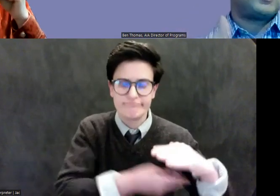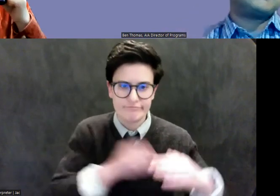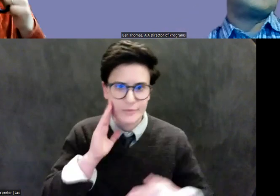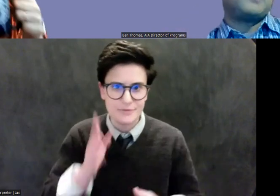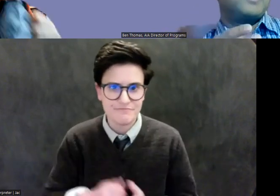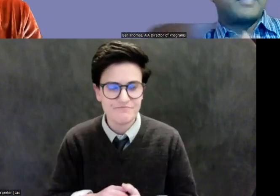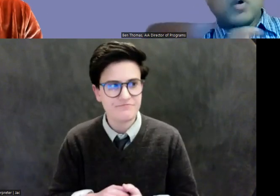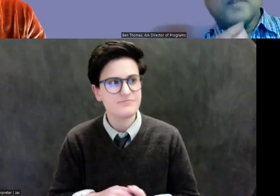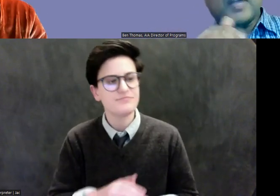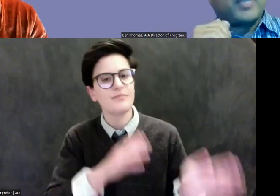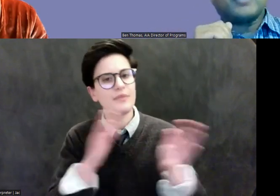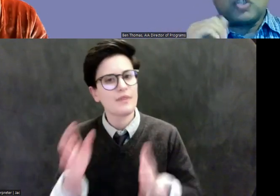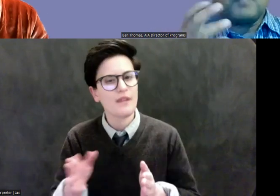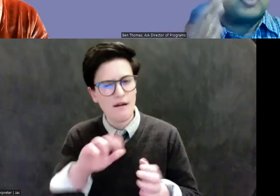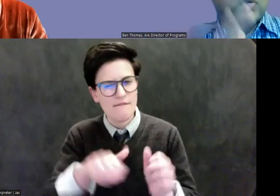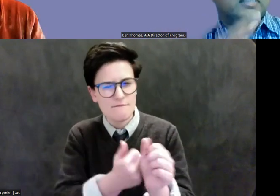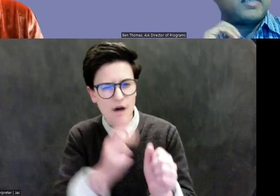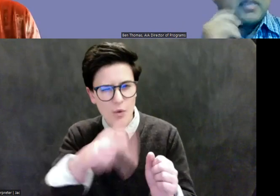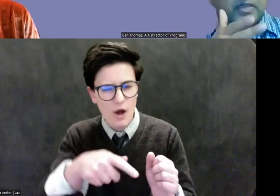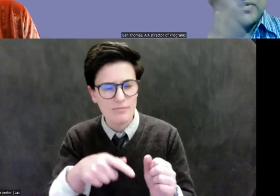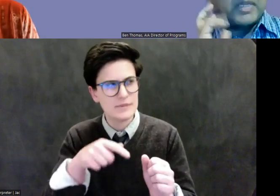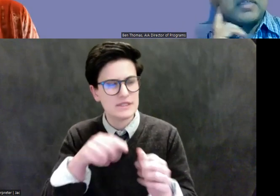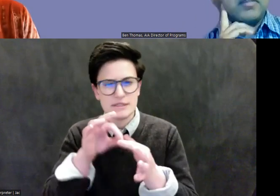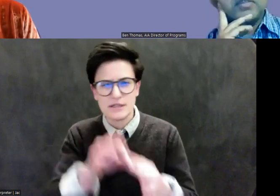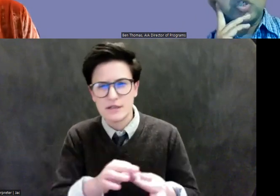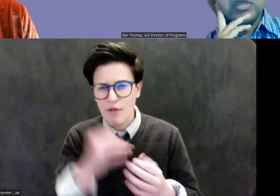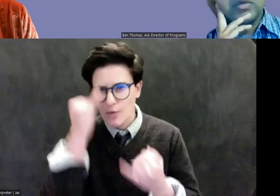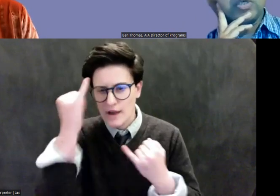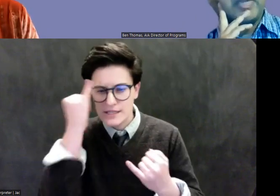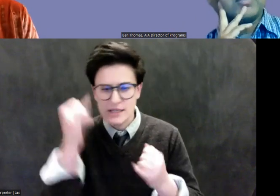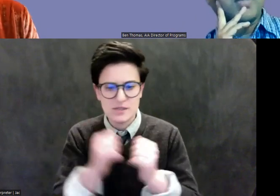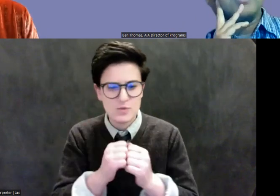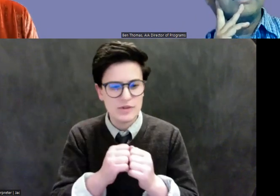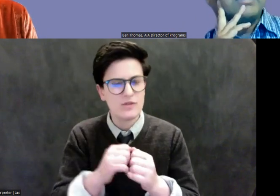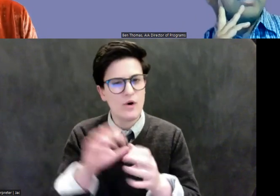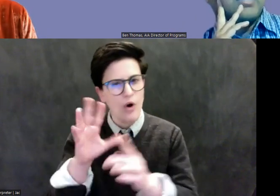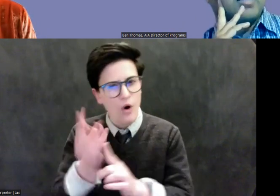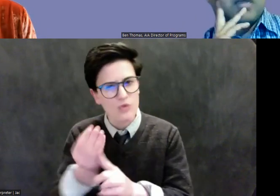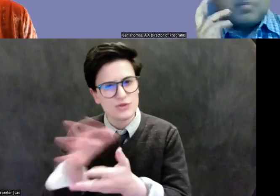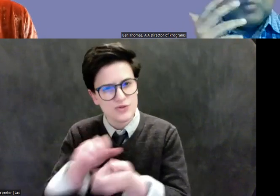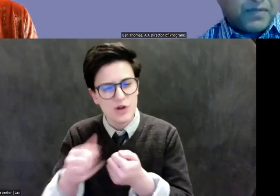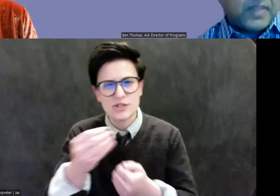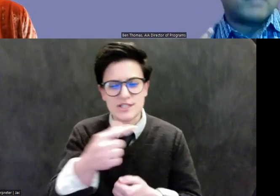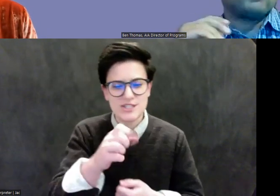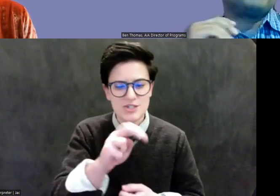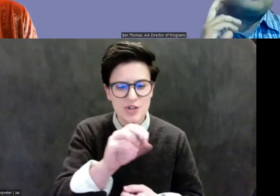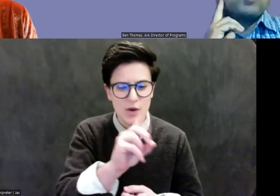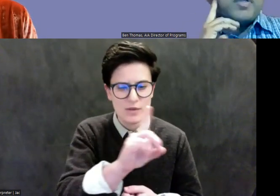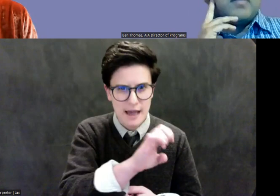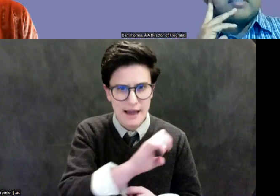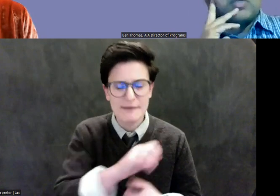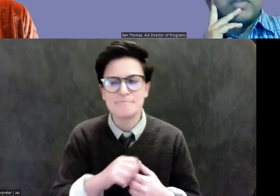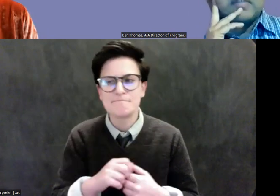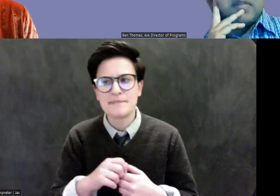destruction and genocide, and I've heard variations of this question and, you know, it's in this, uh, Q and A as well, uh, given that groups are